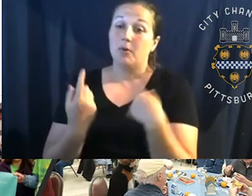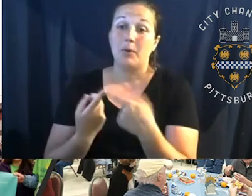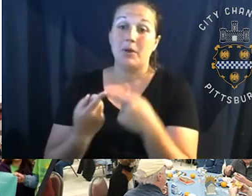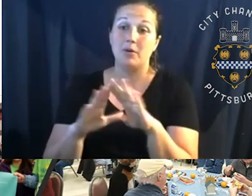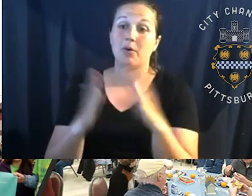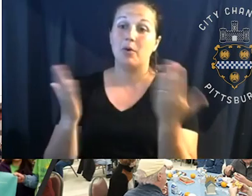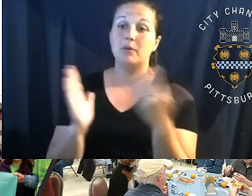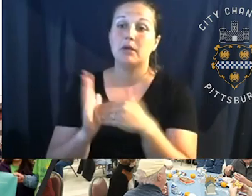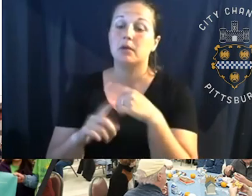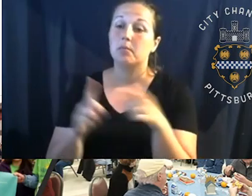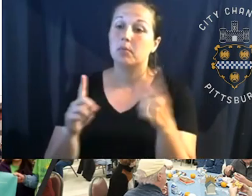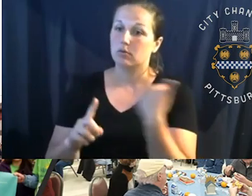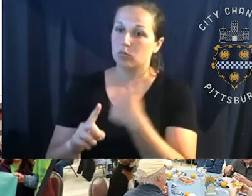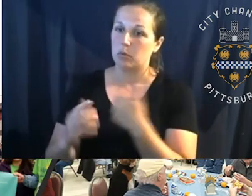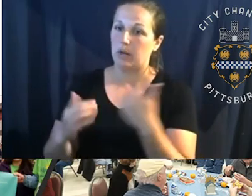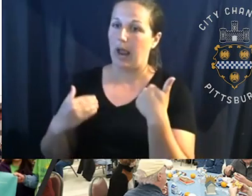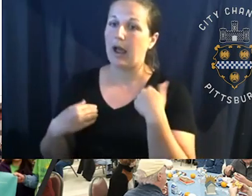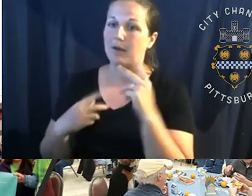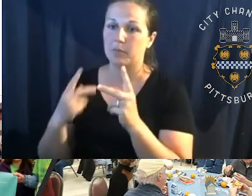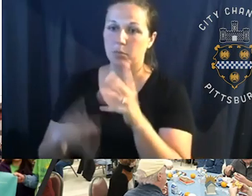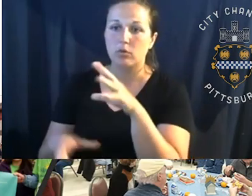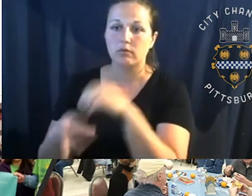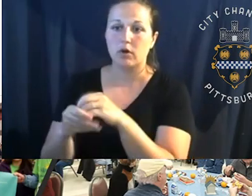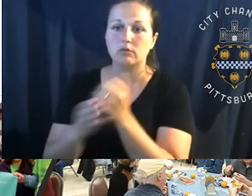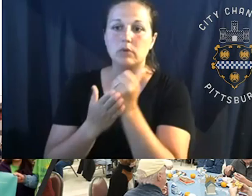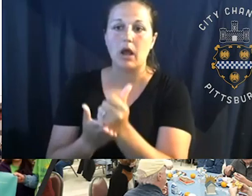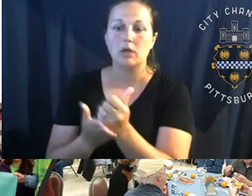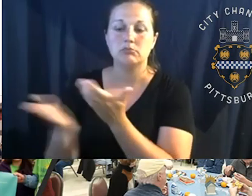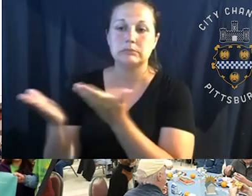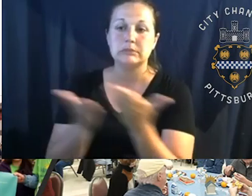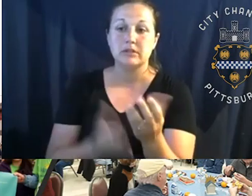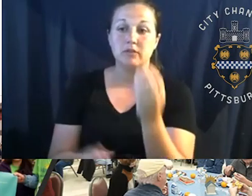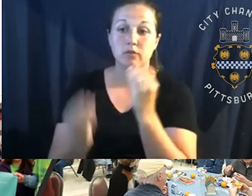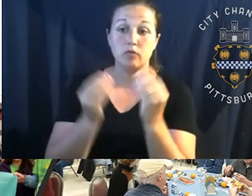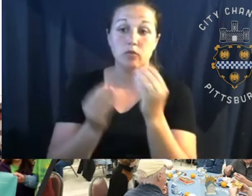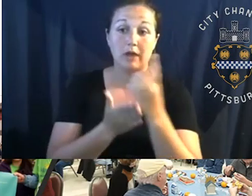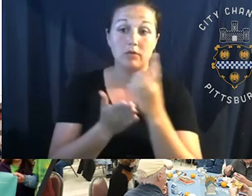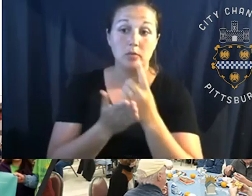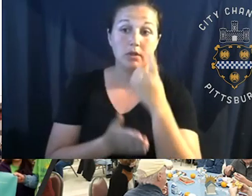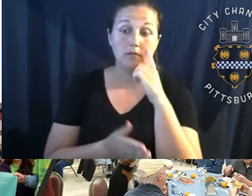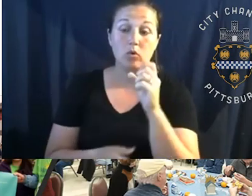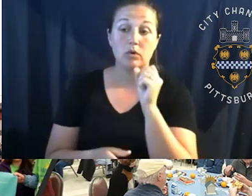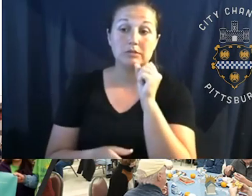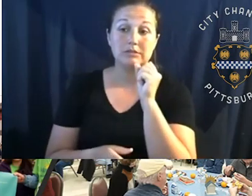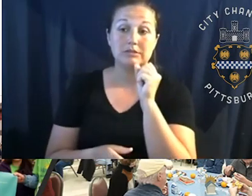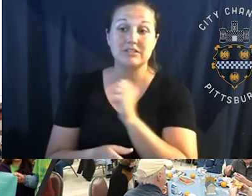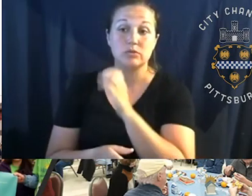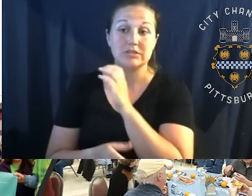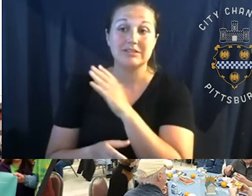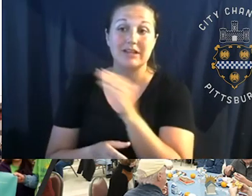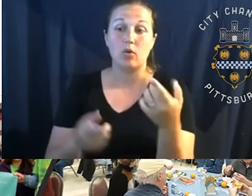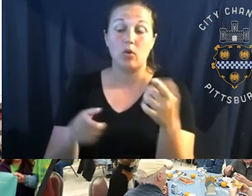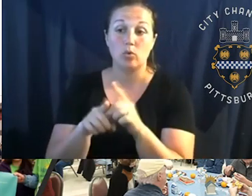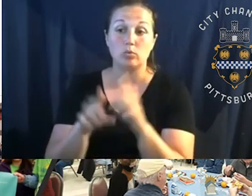with the food, uh, our food program, which we've been delivering meals weekly to seniors and, uh, to, to